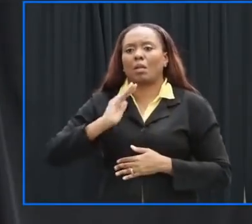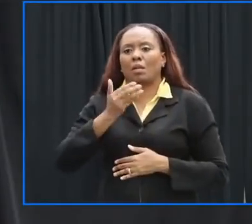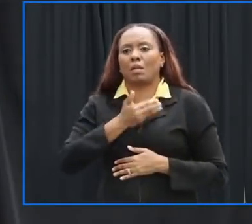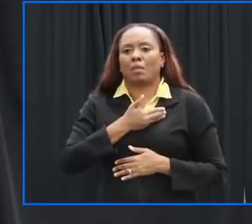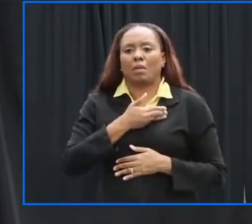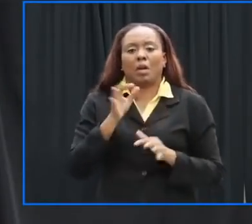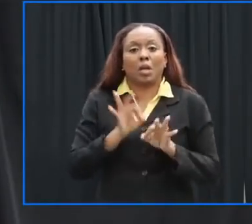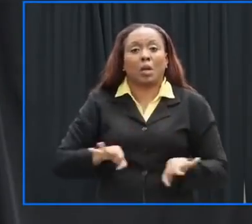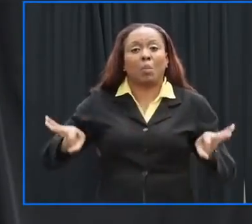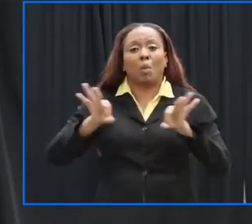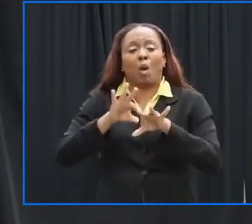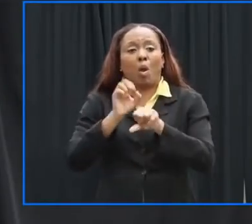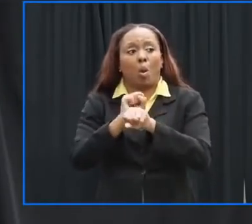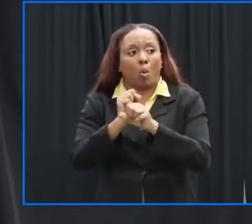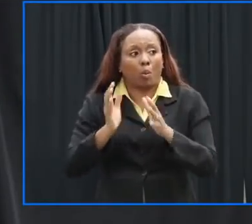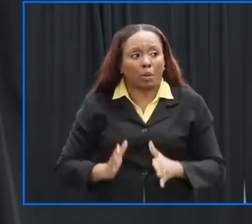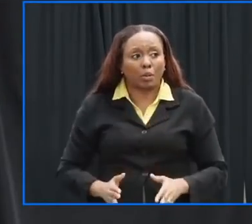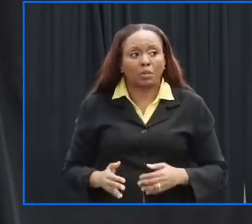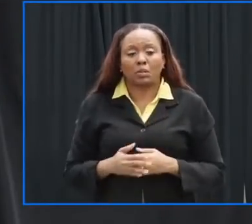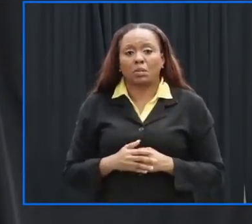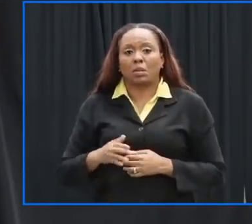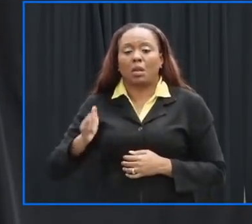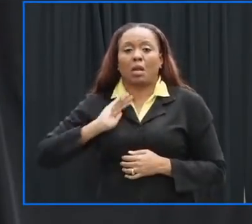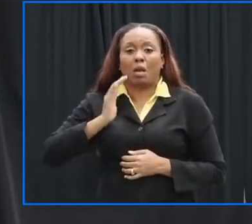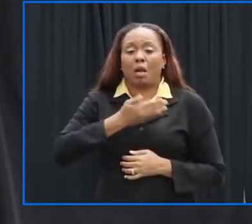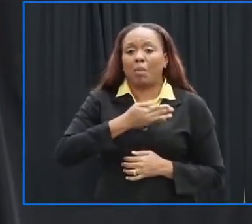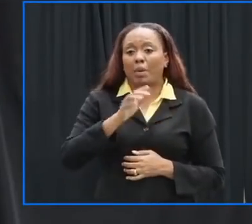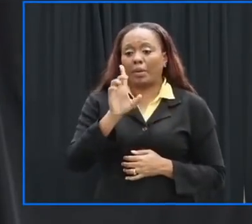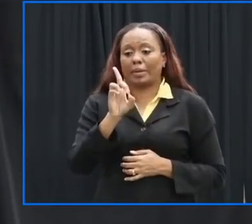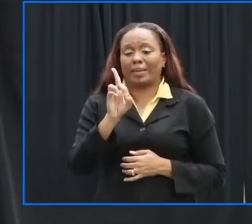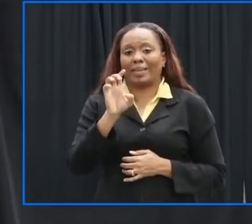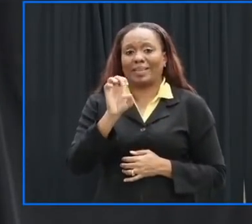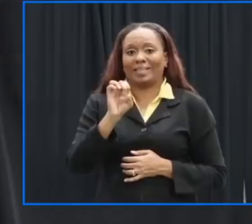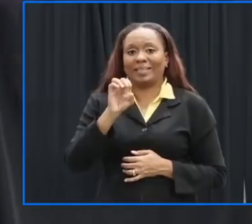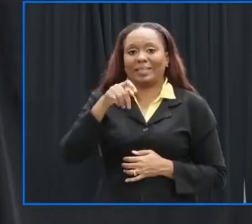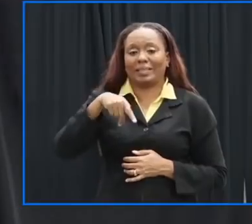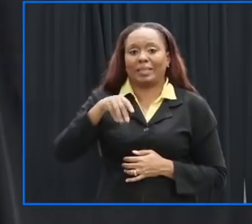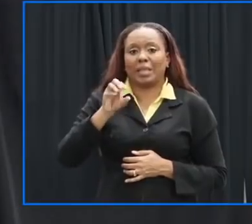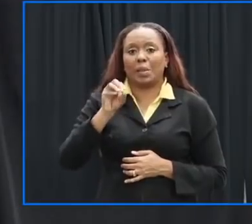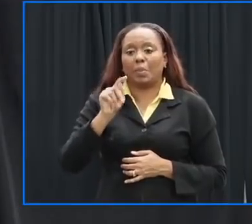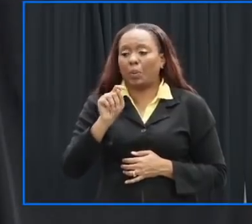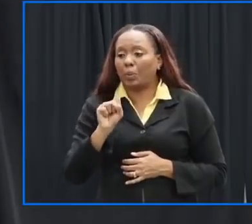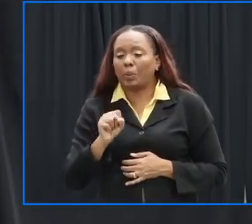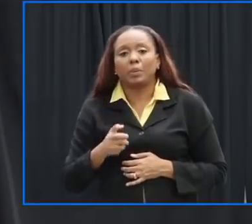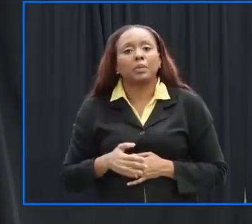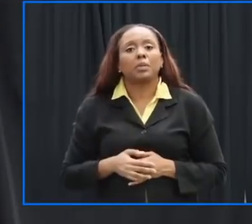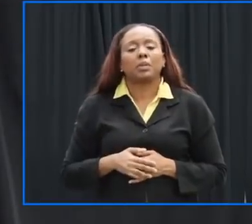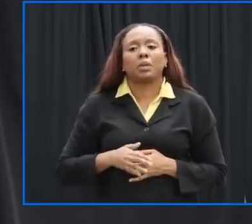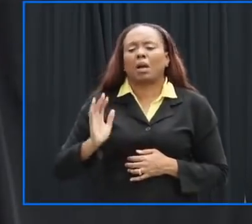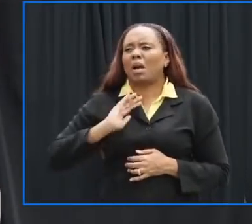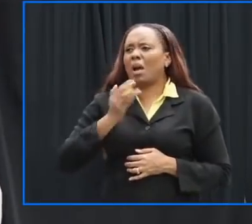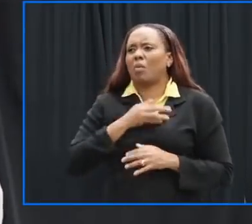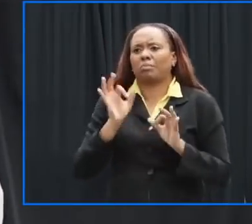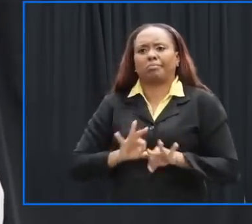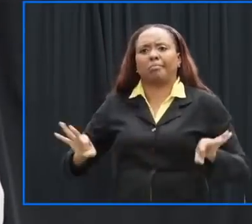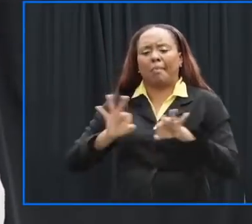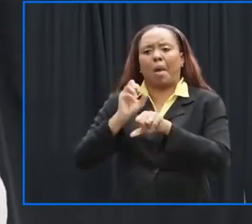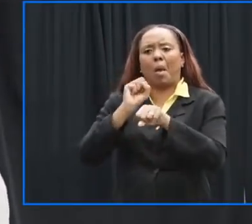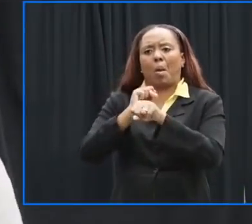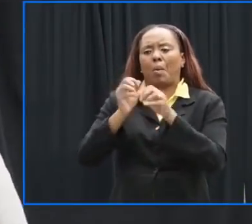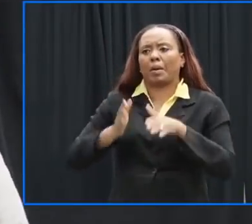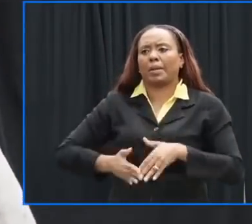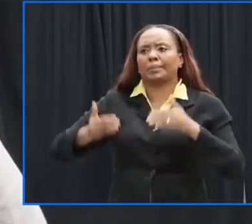our essential workers are fully aware appraised and outfitted and we have also